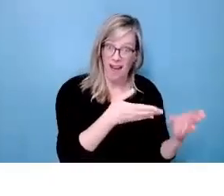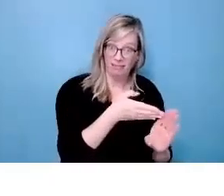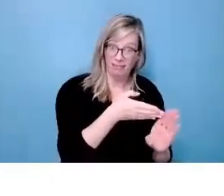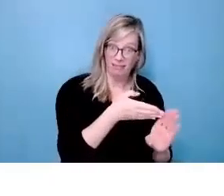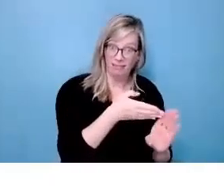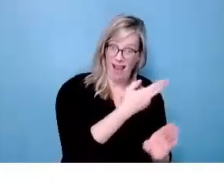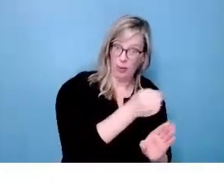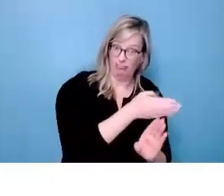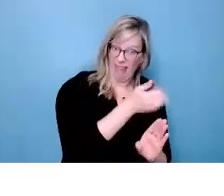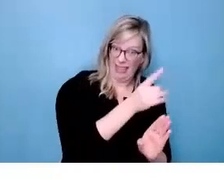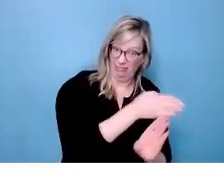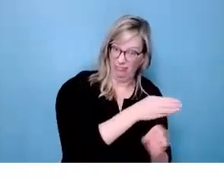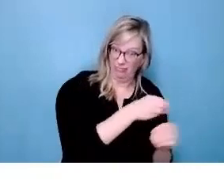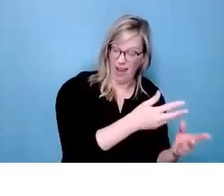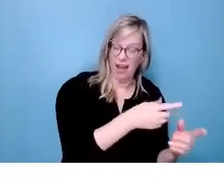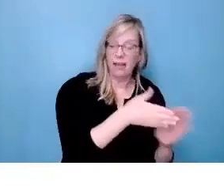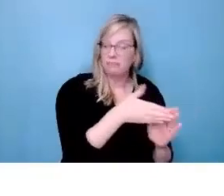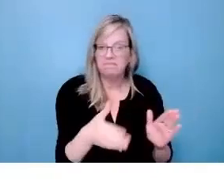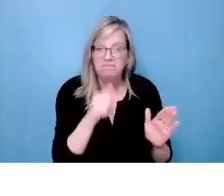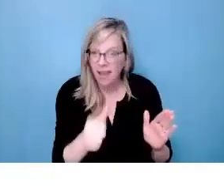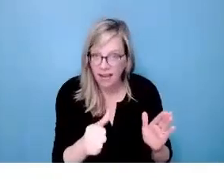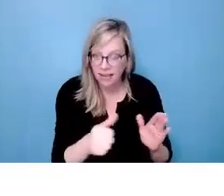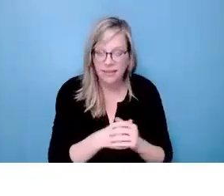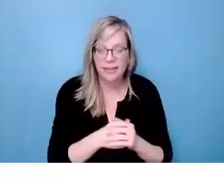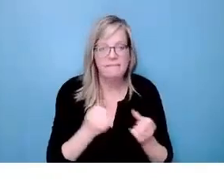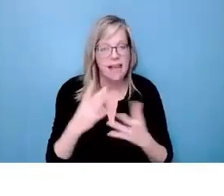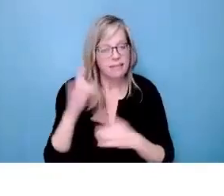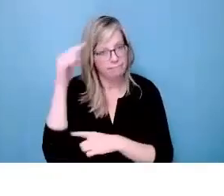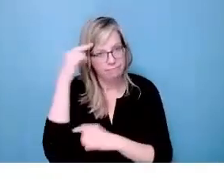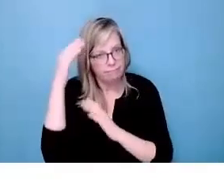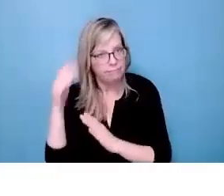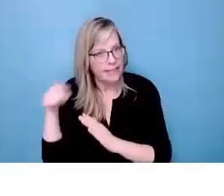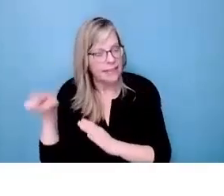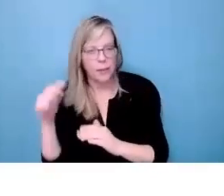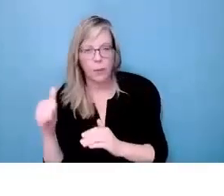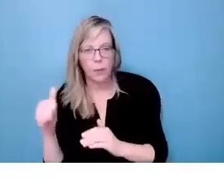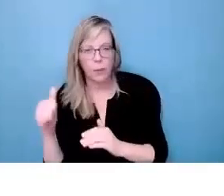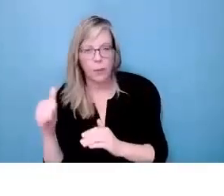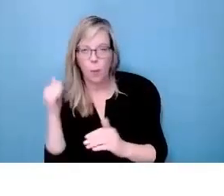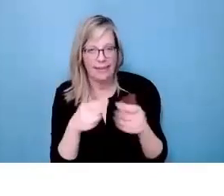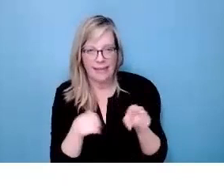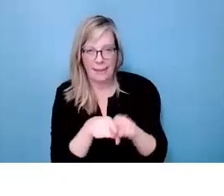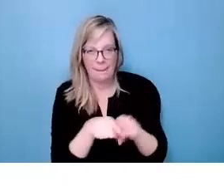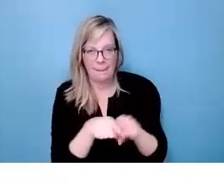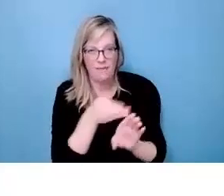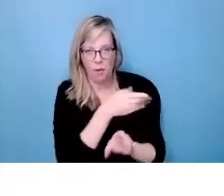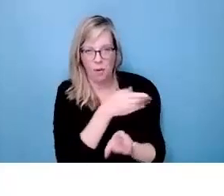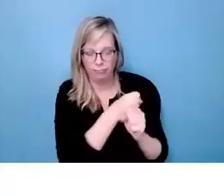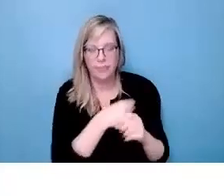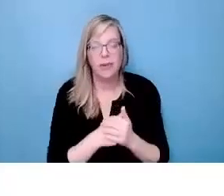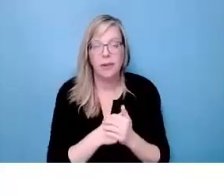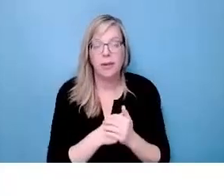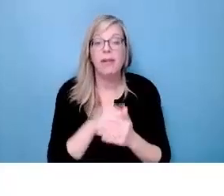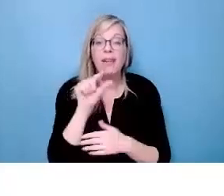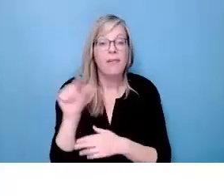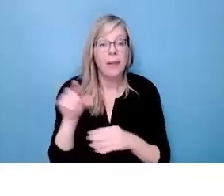end after high school, and many employers cannot or will not accommodate workers to the same level that they may have received before. There's